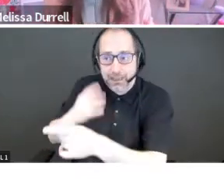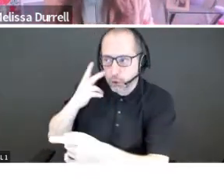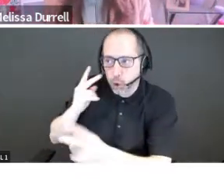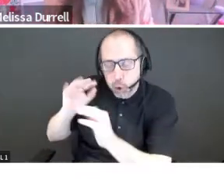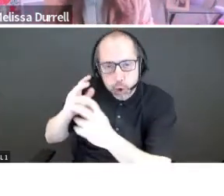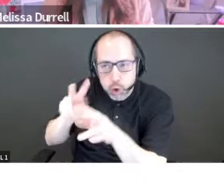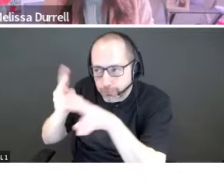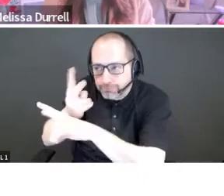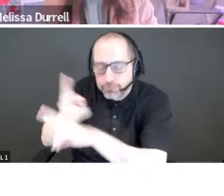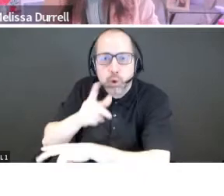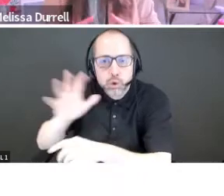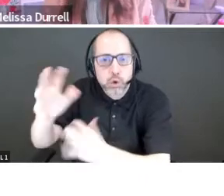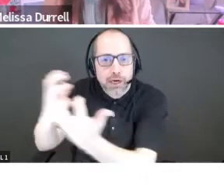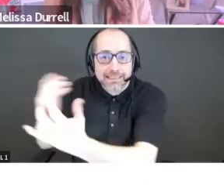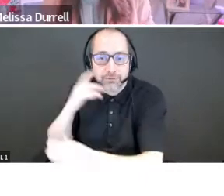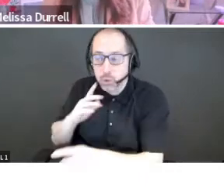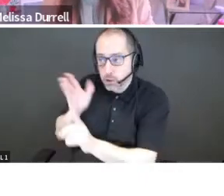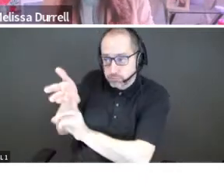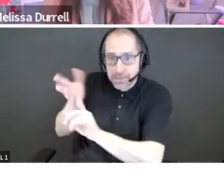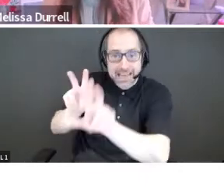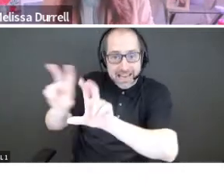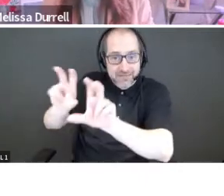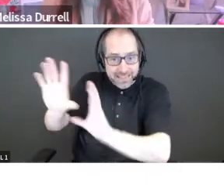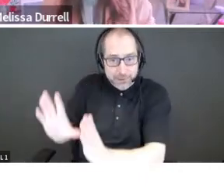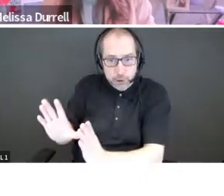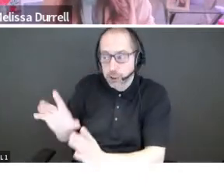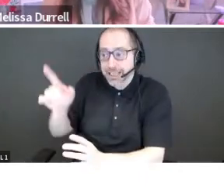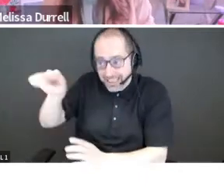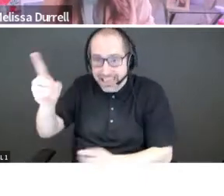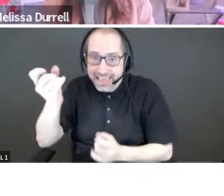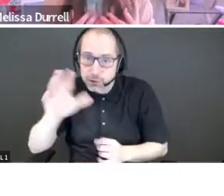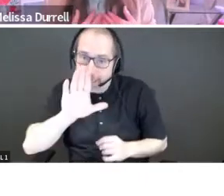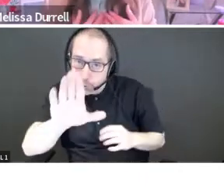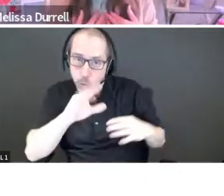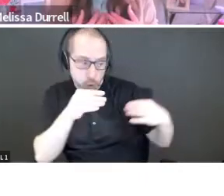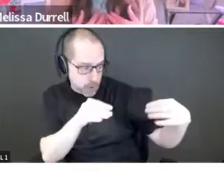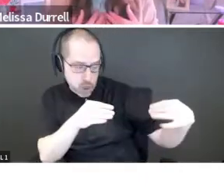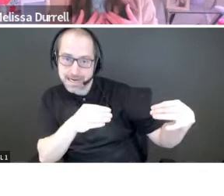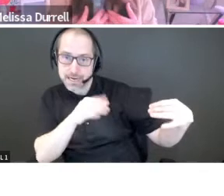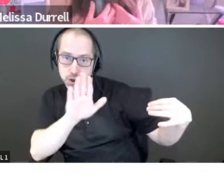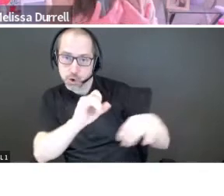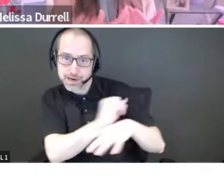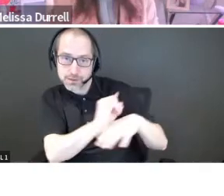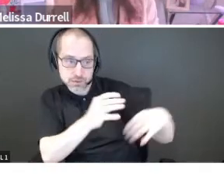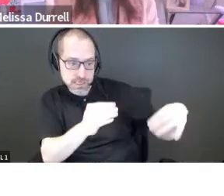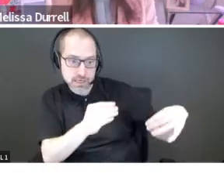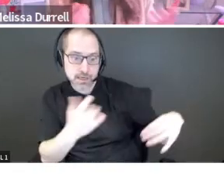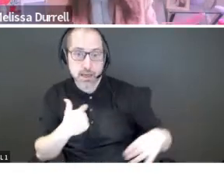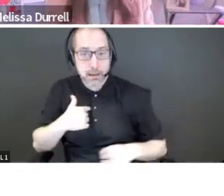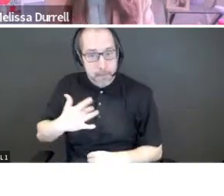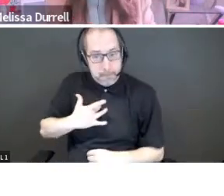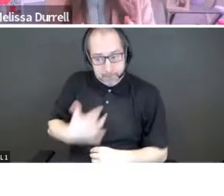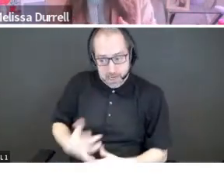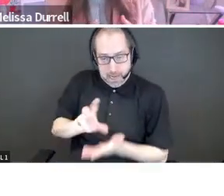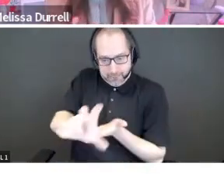if you're pitching to some investors, do they understand the market that you're in? Do they understand your industry? I mean, I tend to only invest in tech,